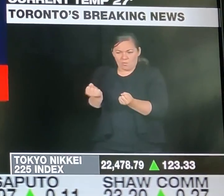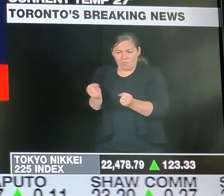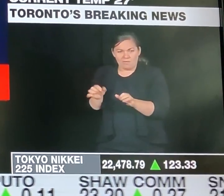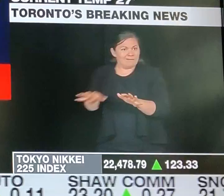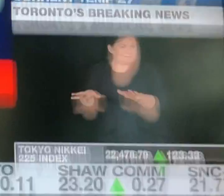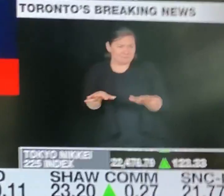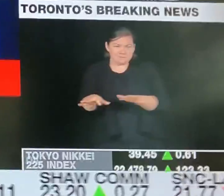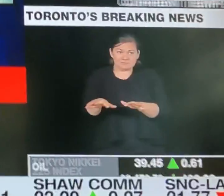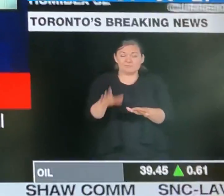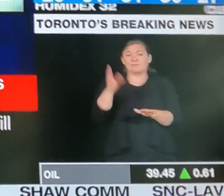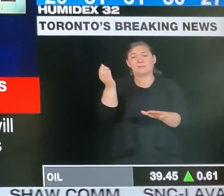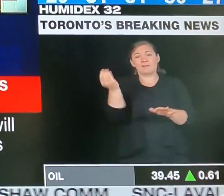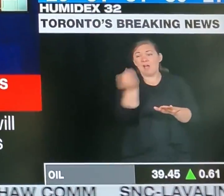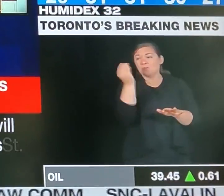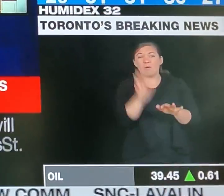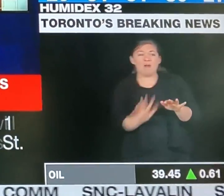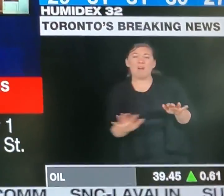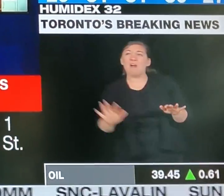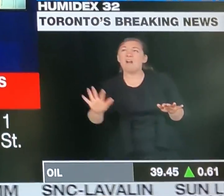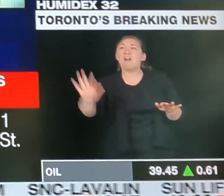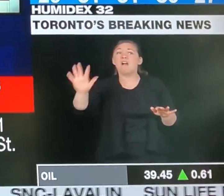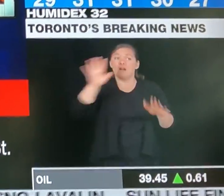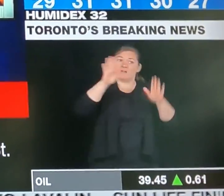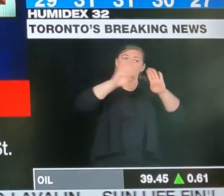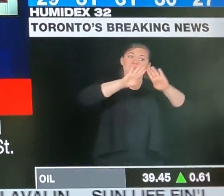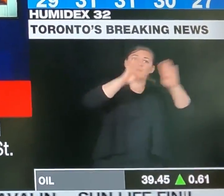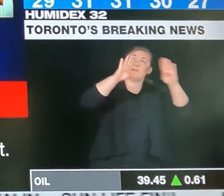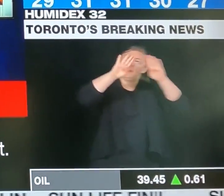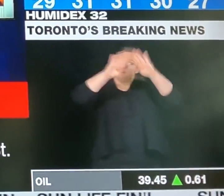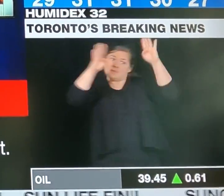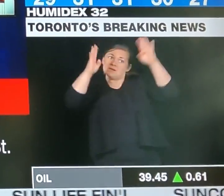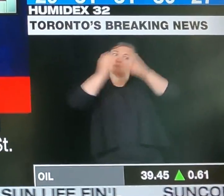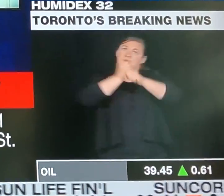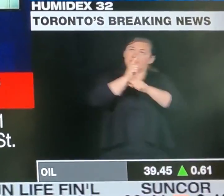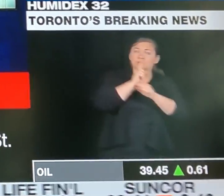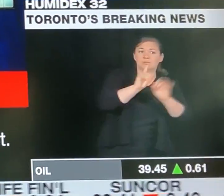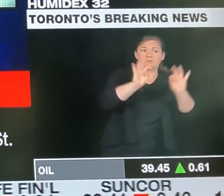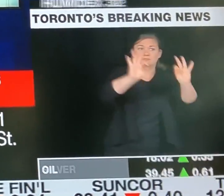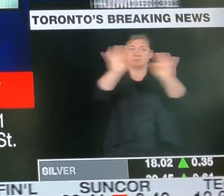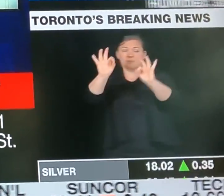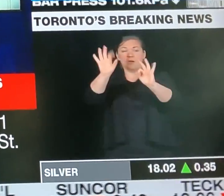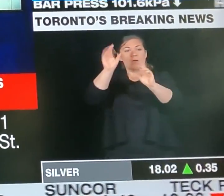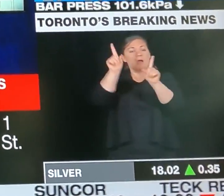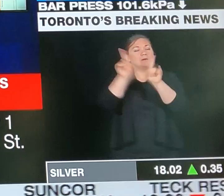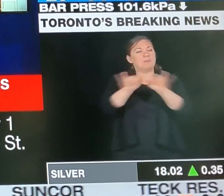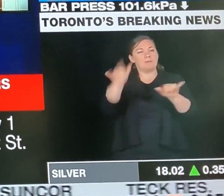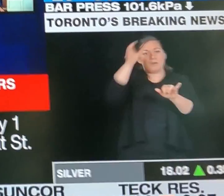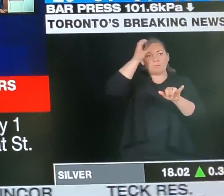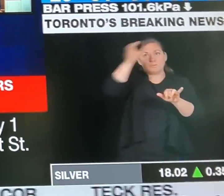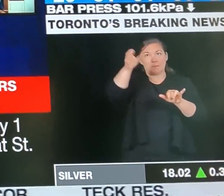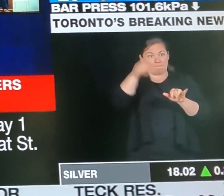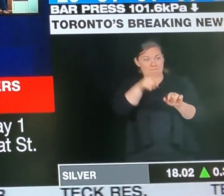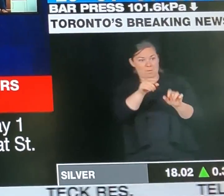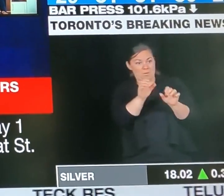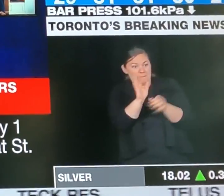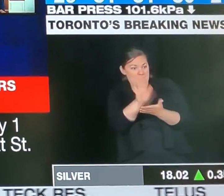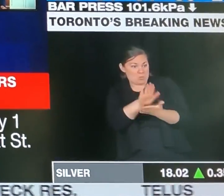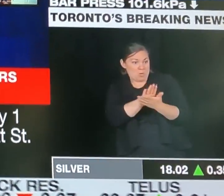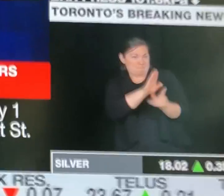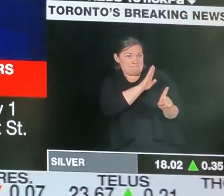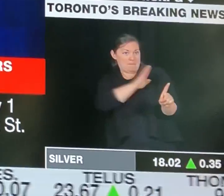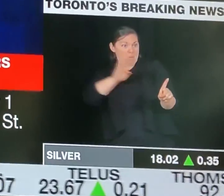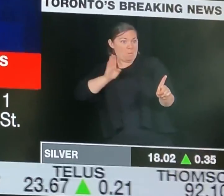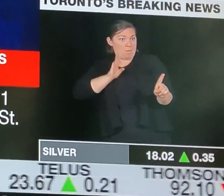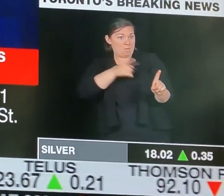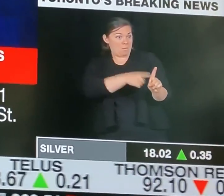and their local priorities. Over the past few weeks, we've worked with our Chief Medical Officer of Health, our command table,